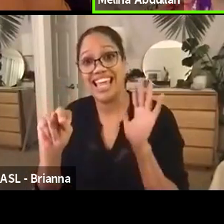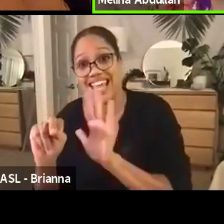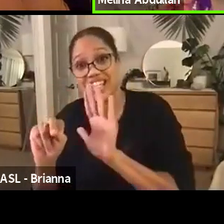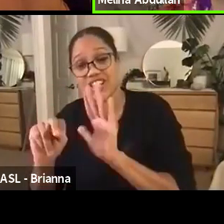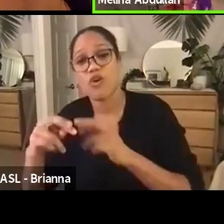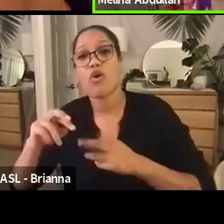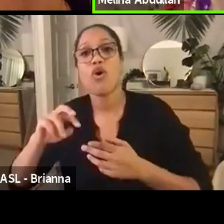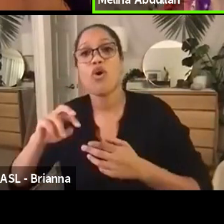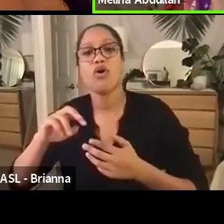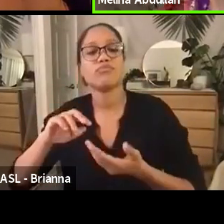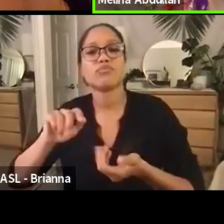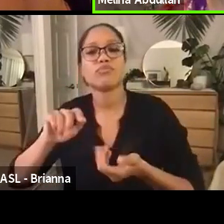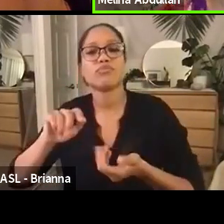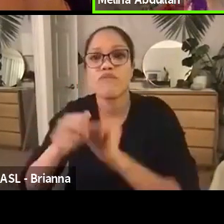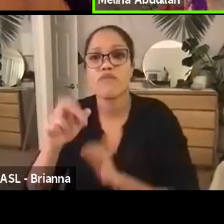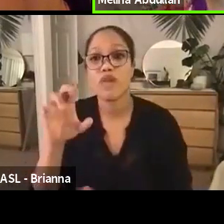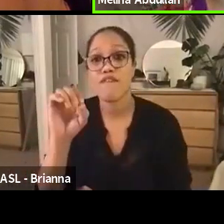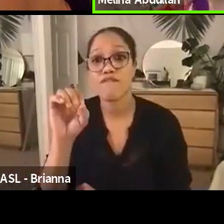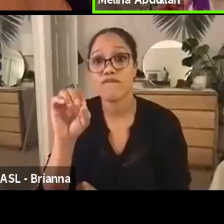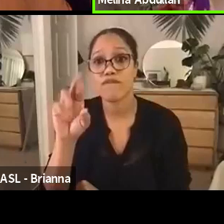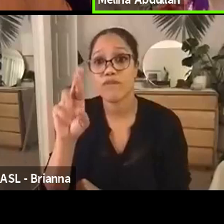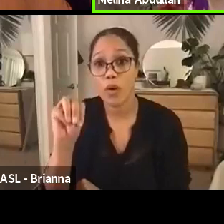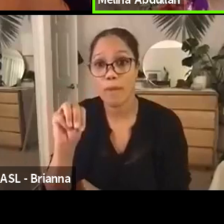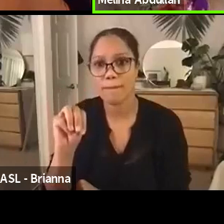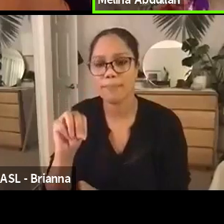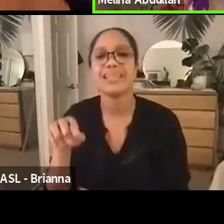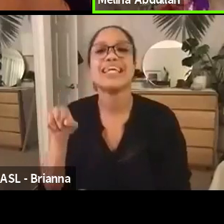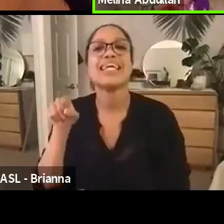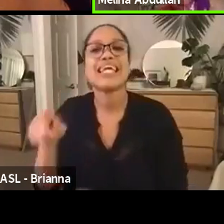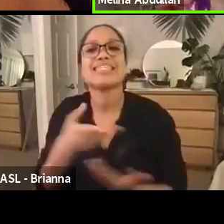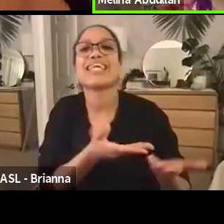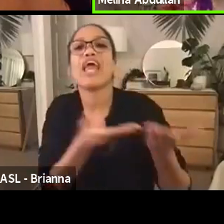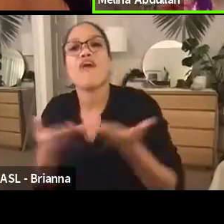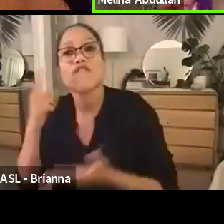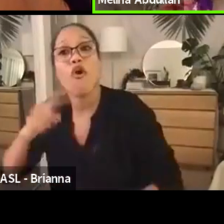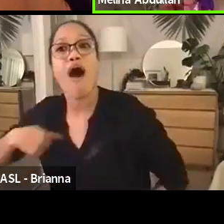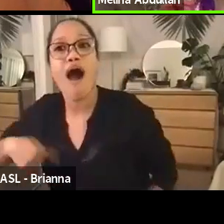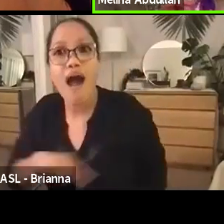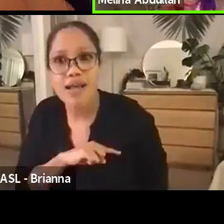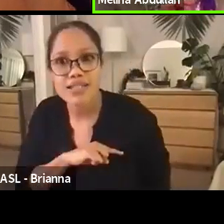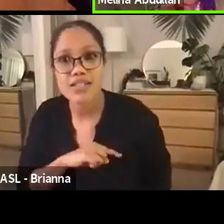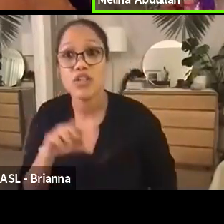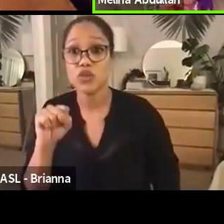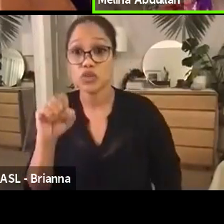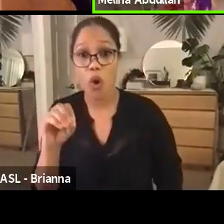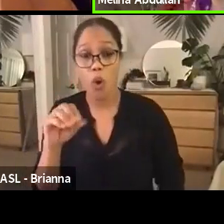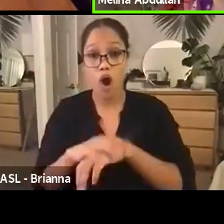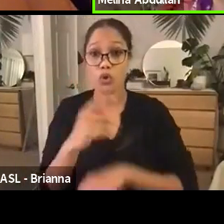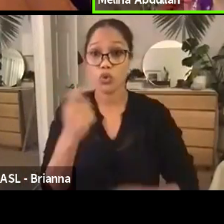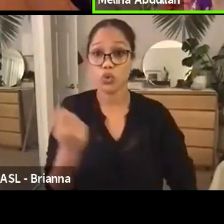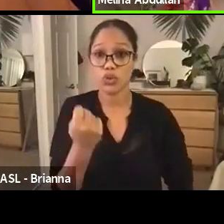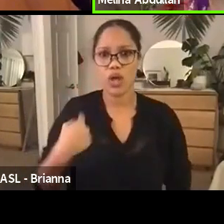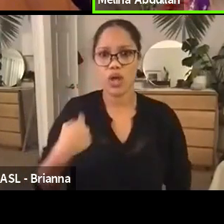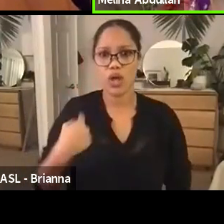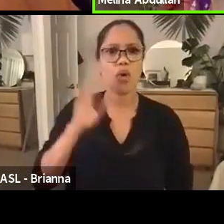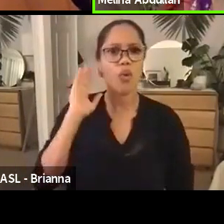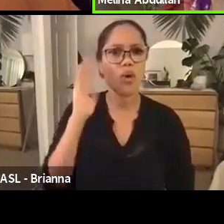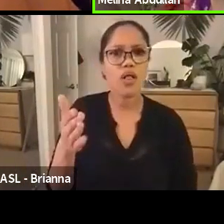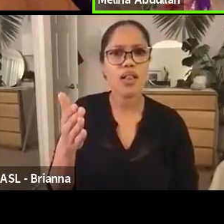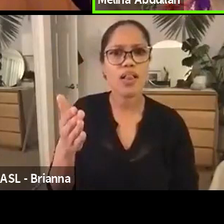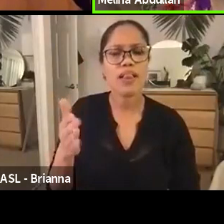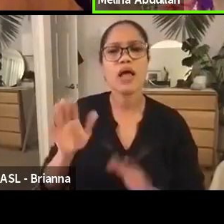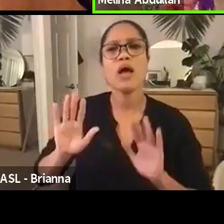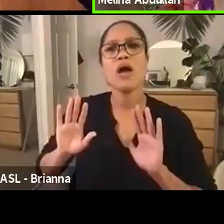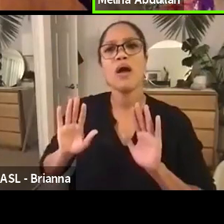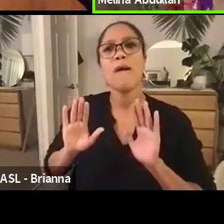are our reforms that he is carrying. So on Tuesday, we're going to flank him and say, we're pushing back